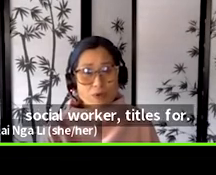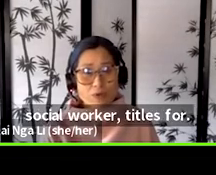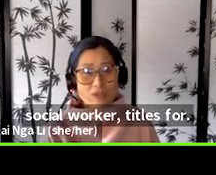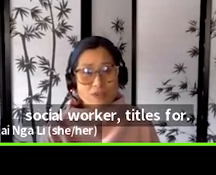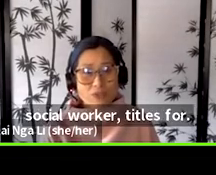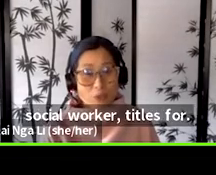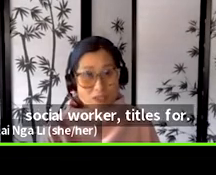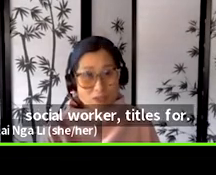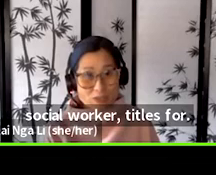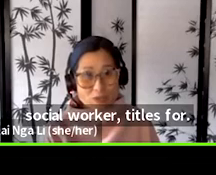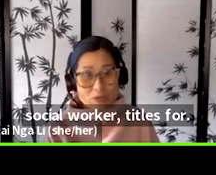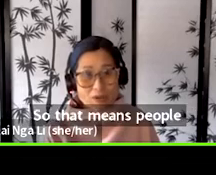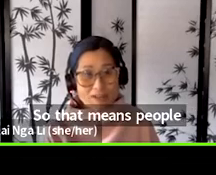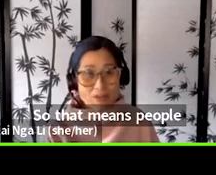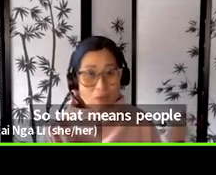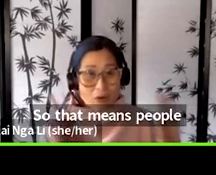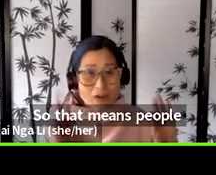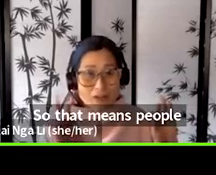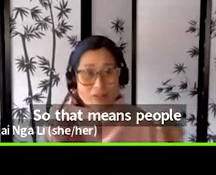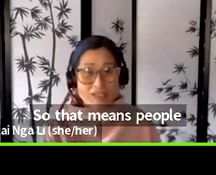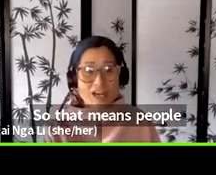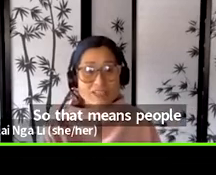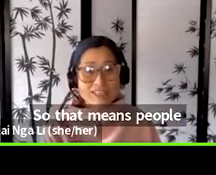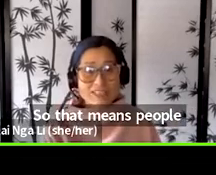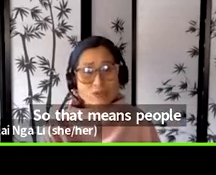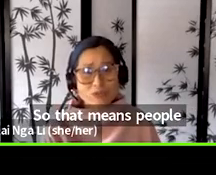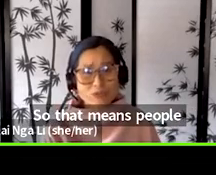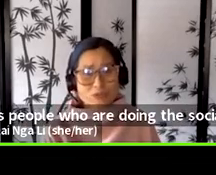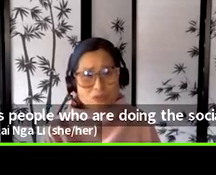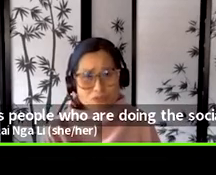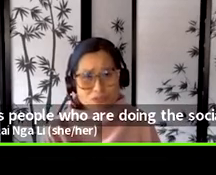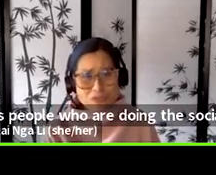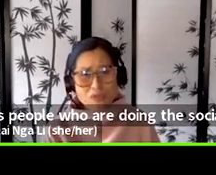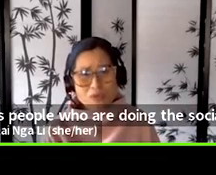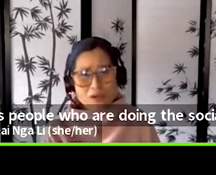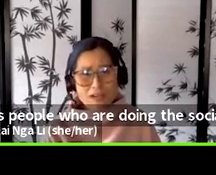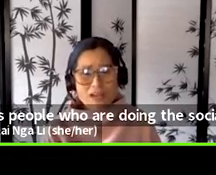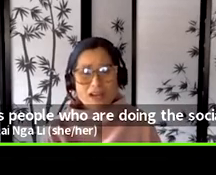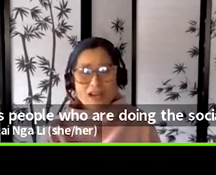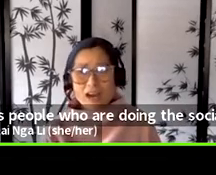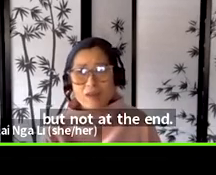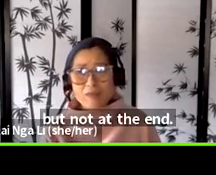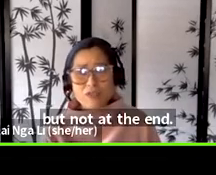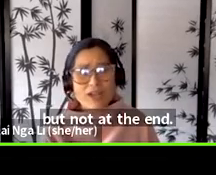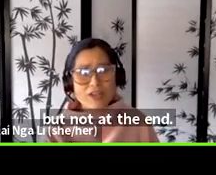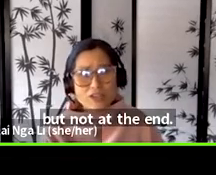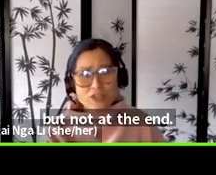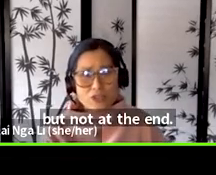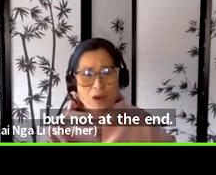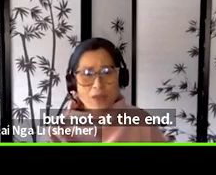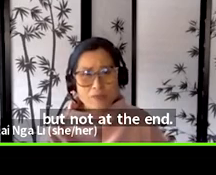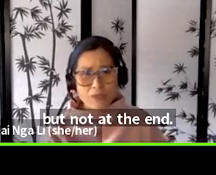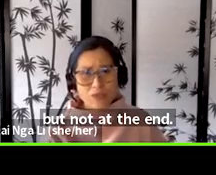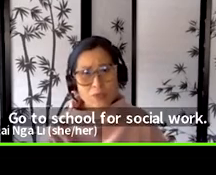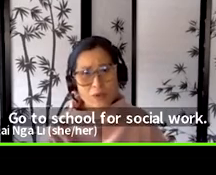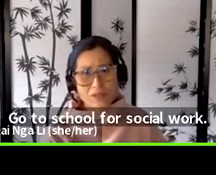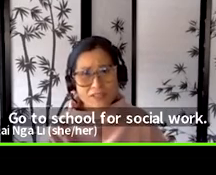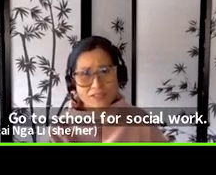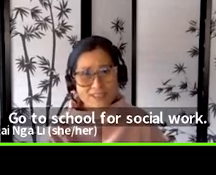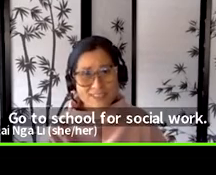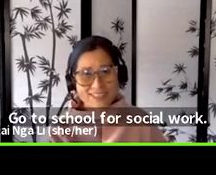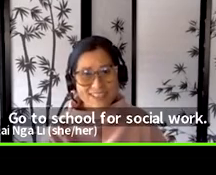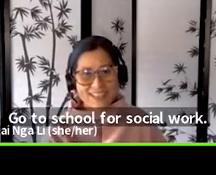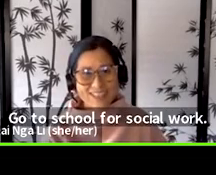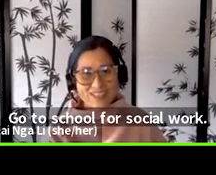uh, people who are doing the social work work, but not, didn't go to school for social work. Um, we try not to call them social